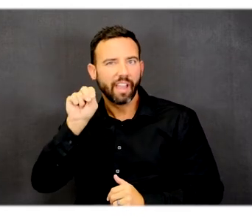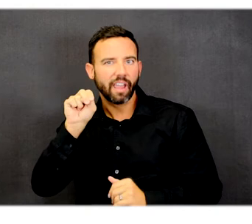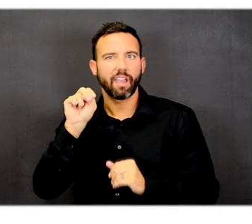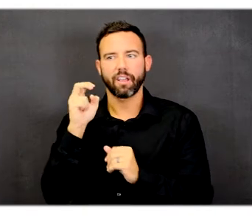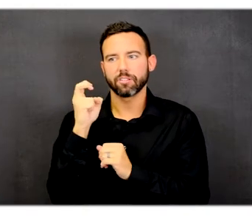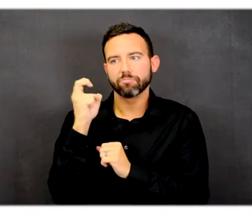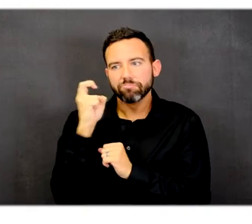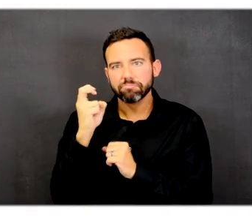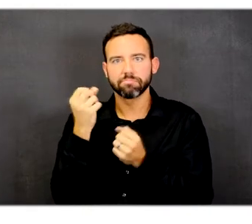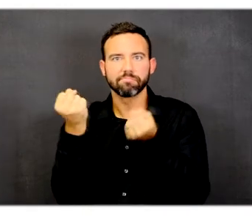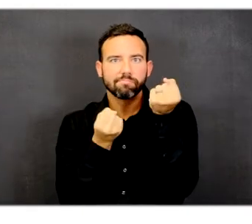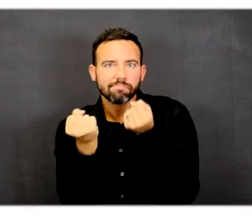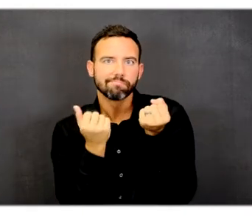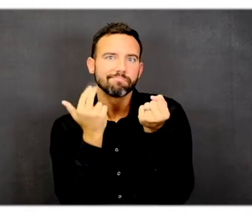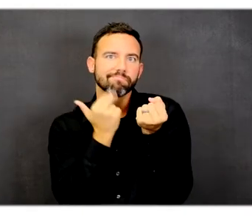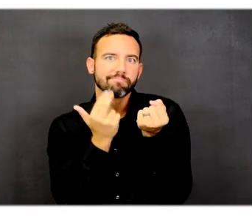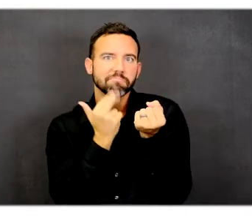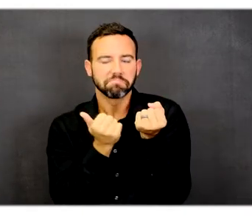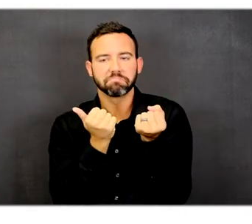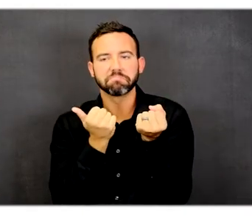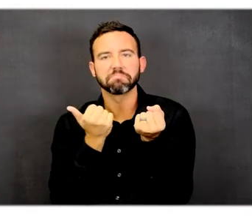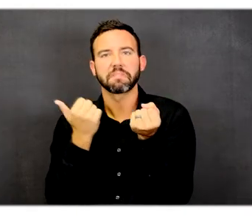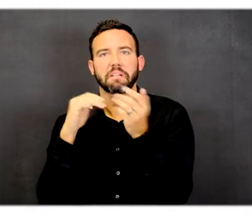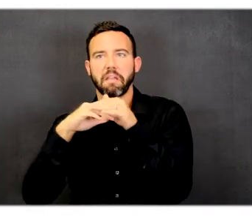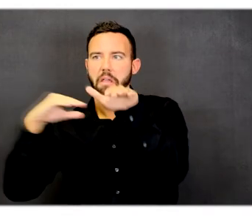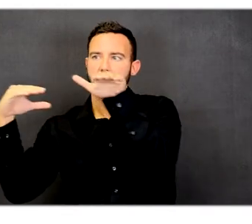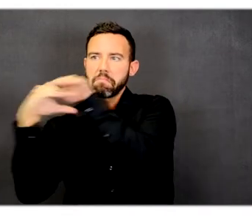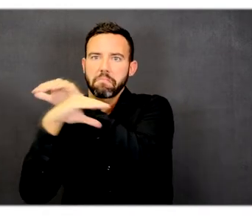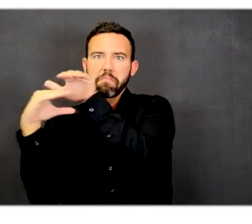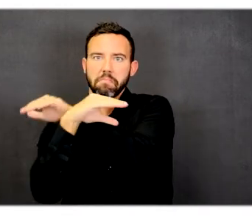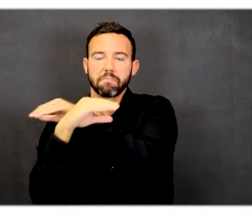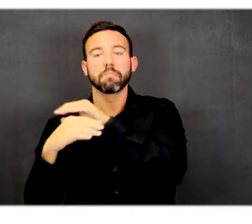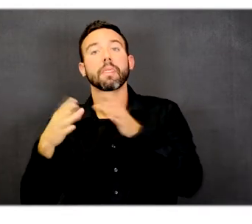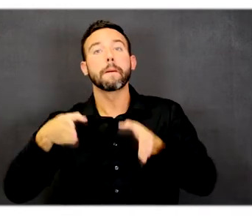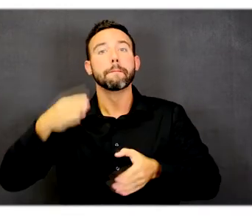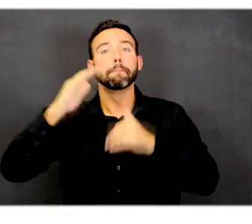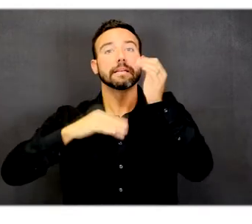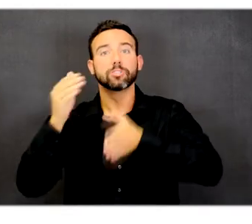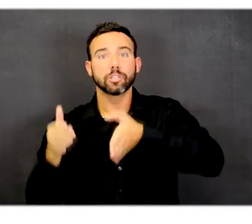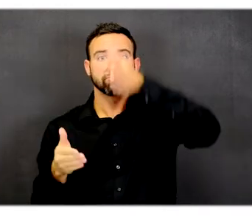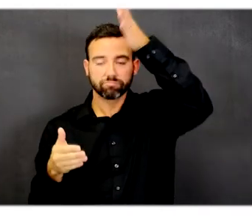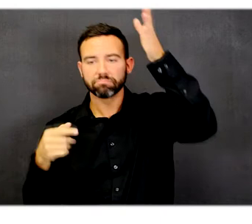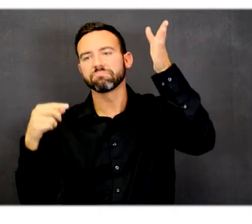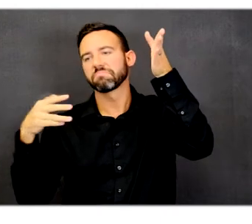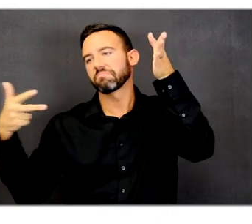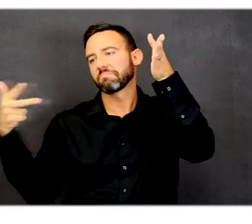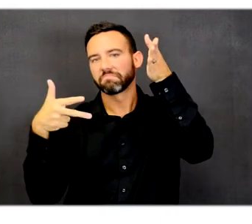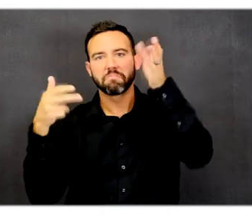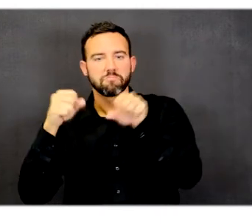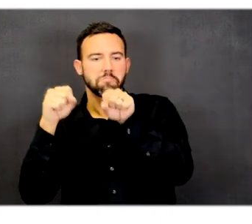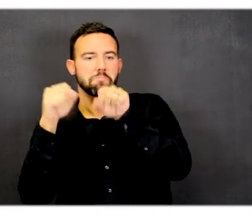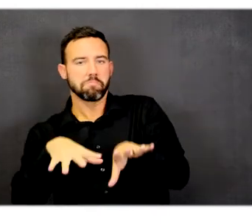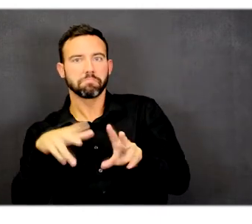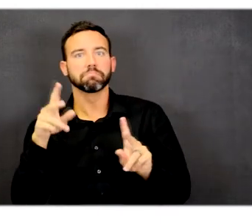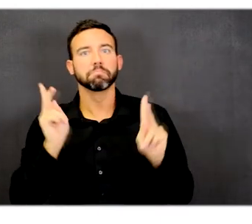and automobiles have access to the front of the building to drop people off that may need to be dropped off at the front door.